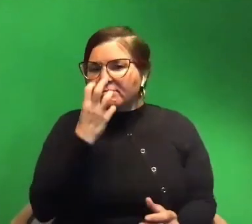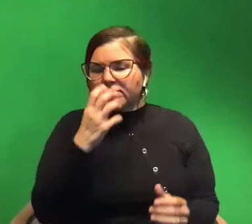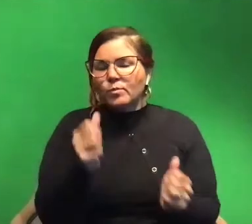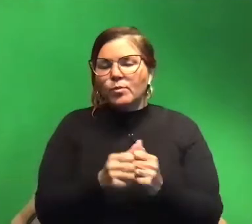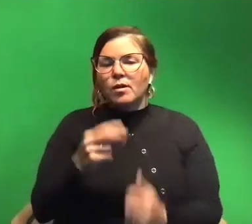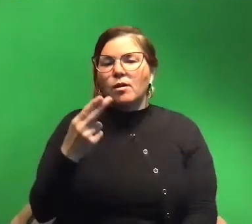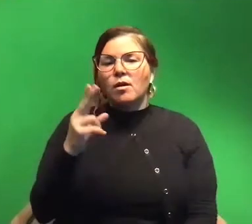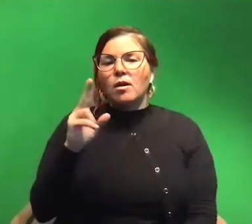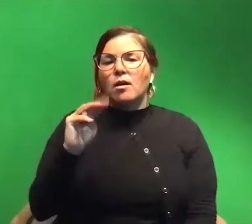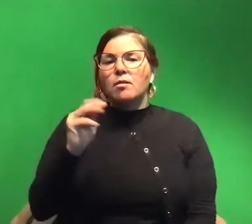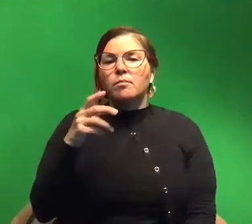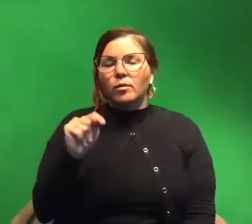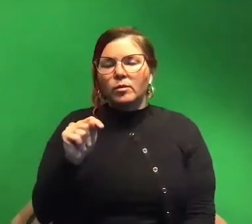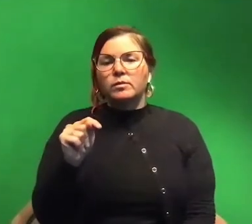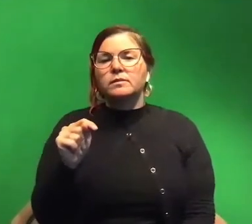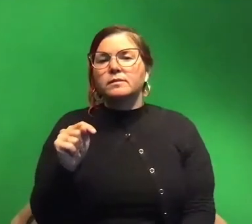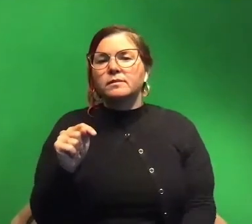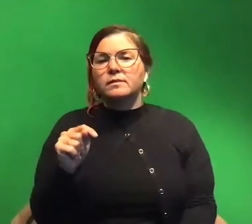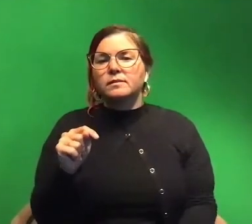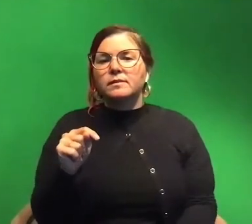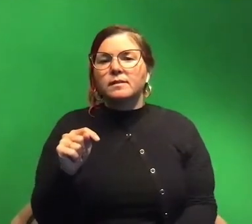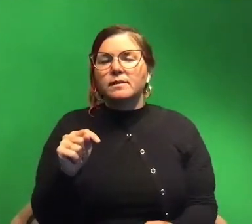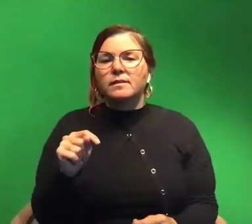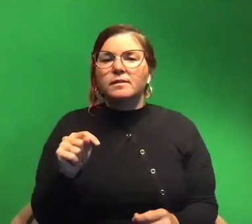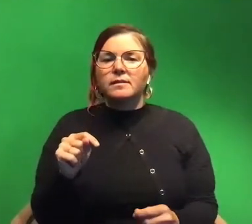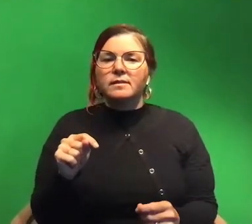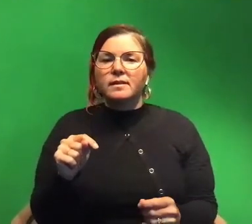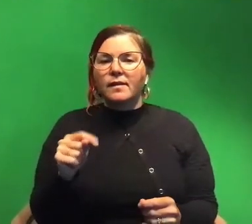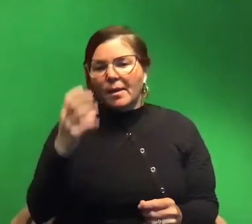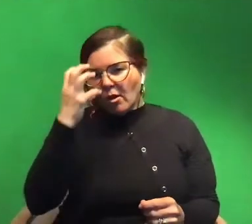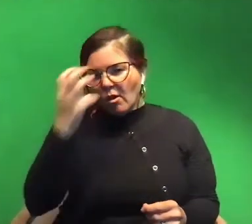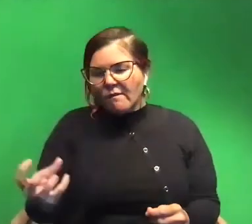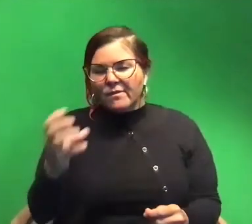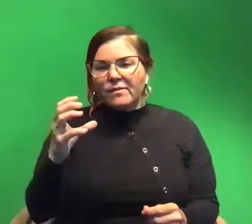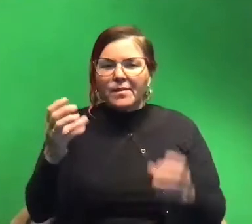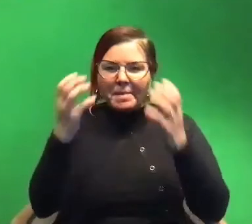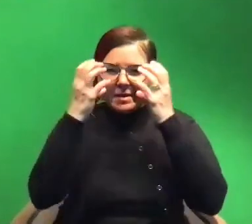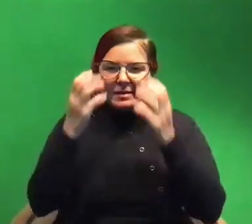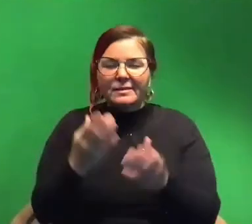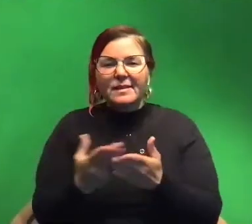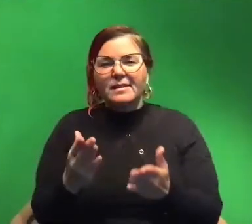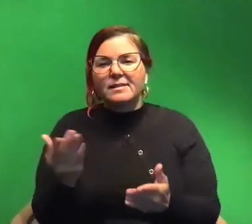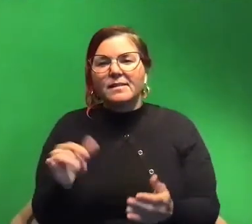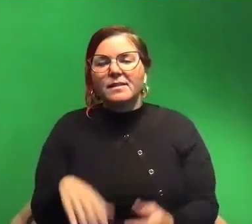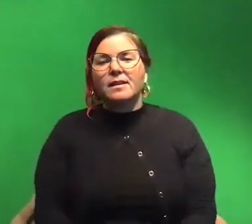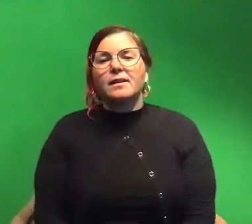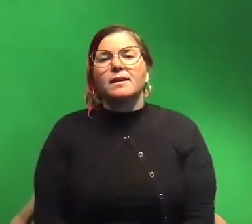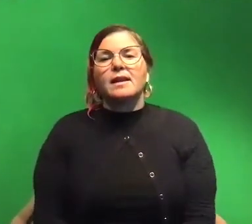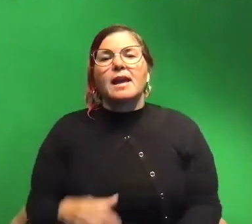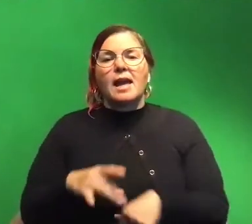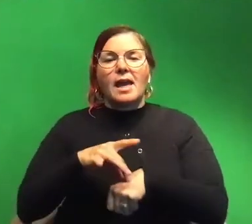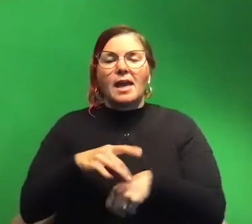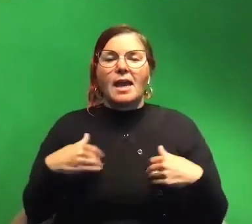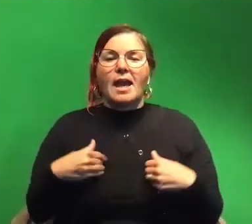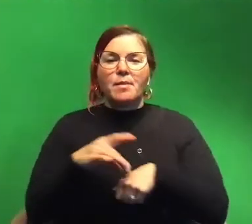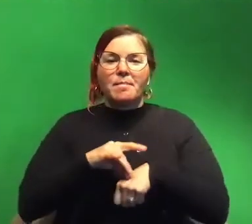and them sort of like messing with masks um and like animal planet has tried to make the